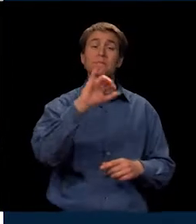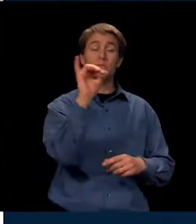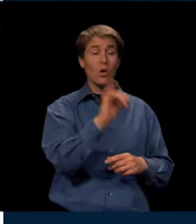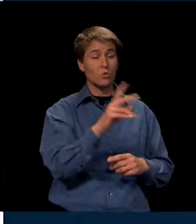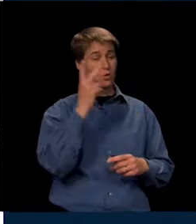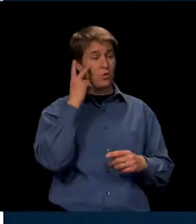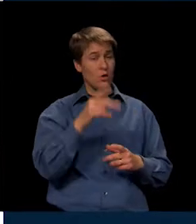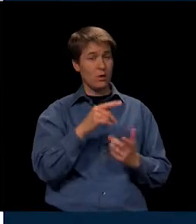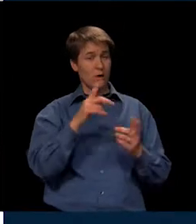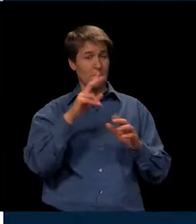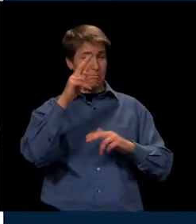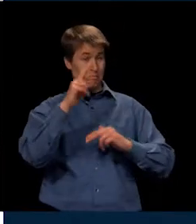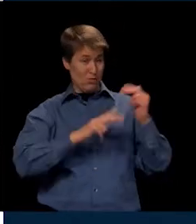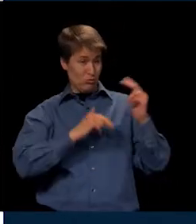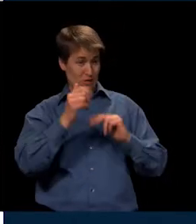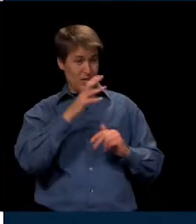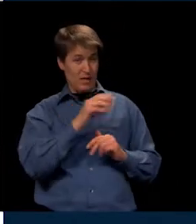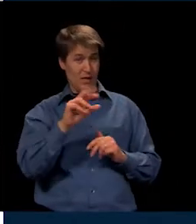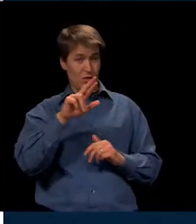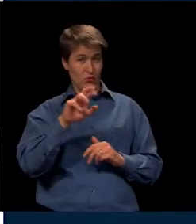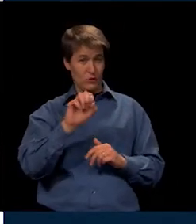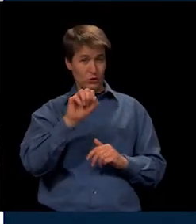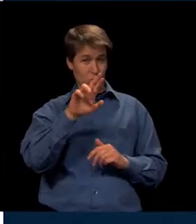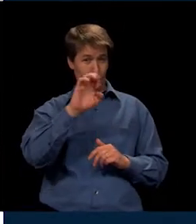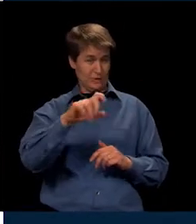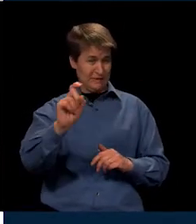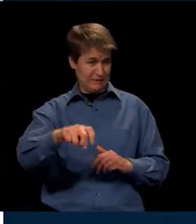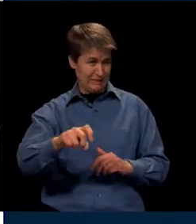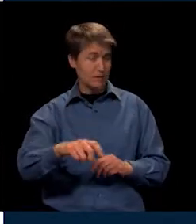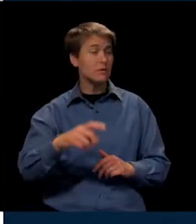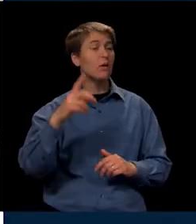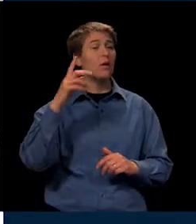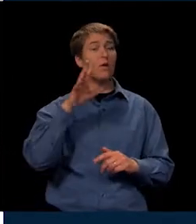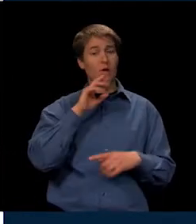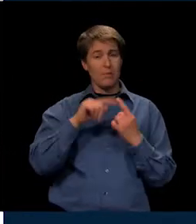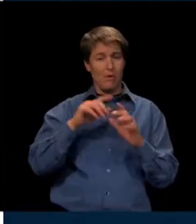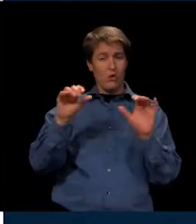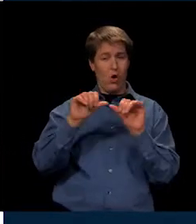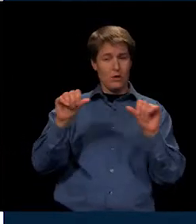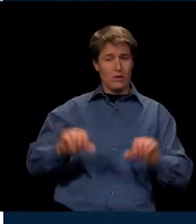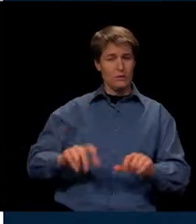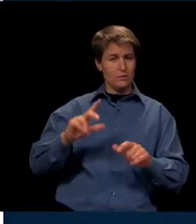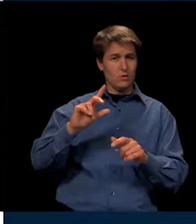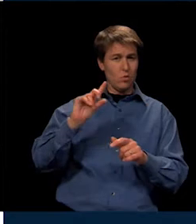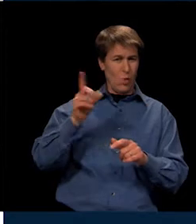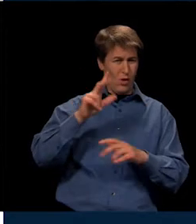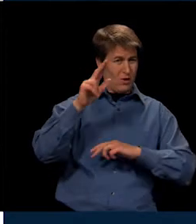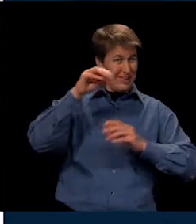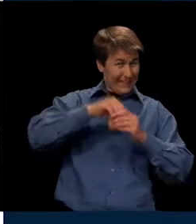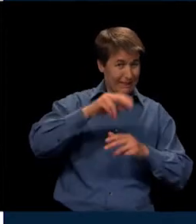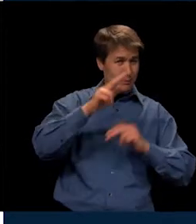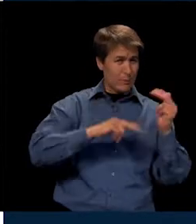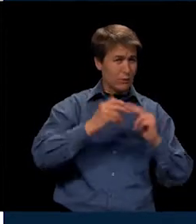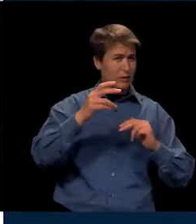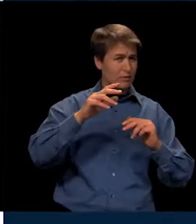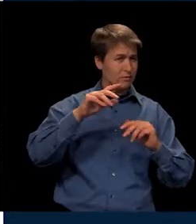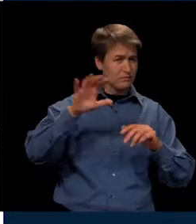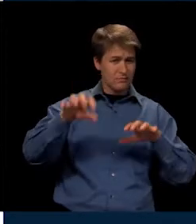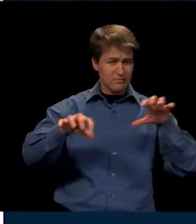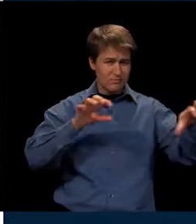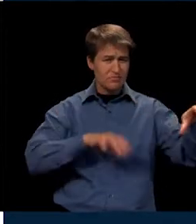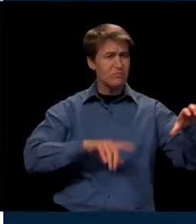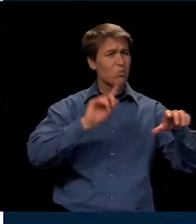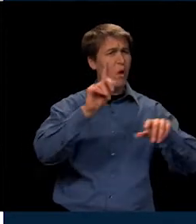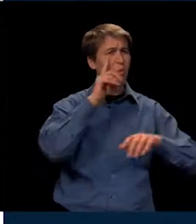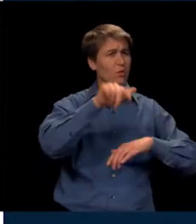resource needs. And we knew where we had heard already from the architects where these programs would be located. But we knew there might be some special things that